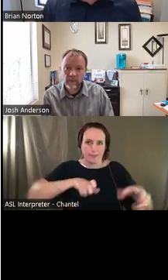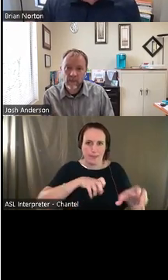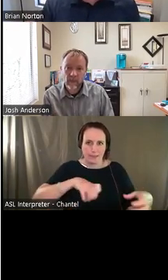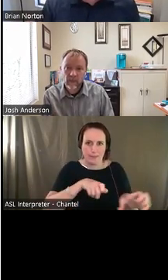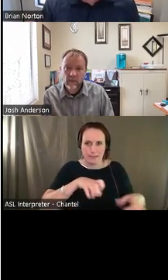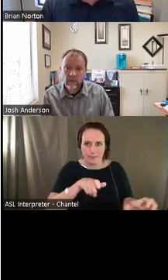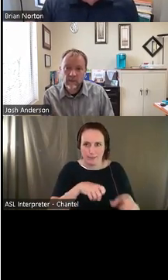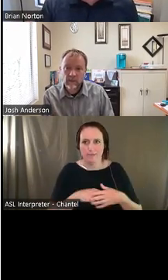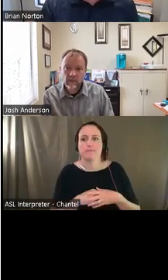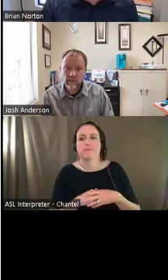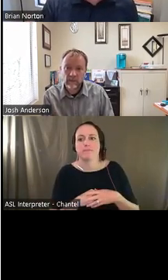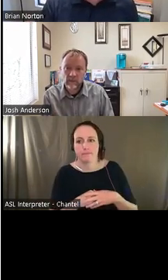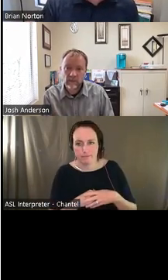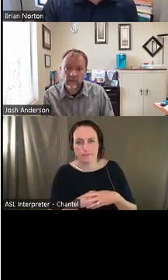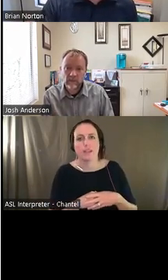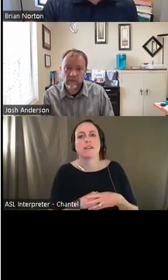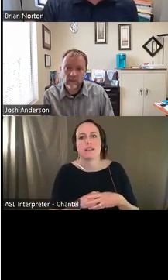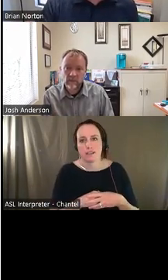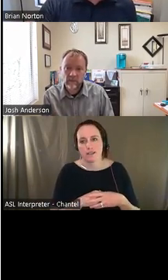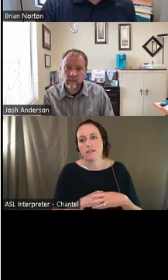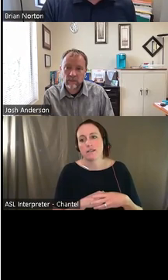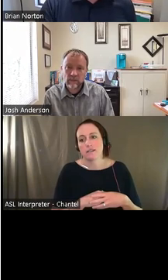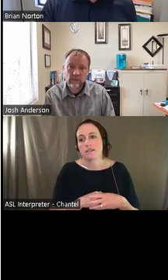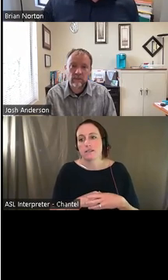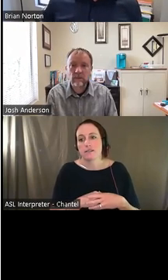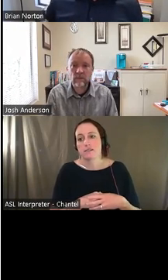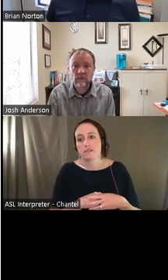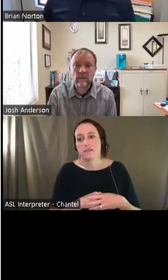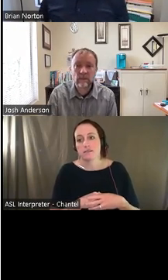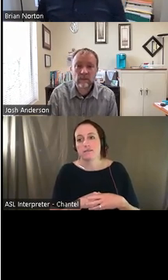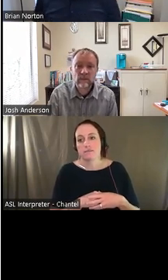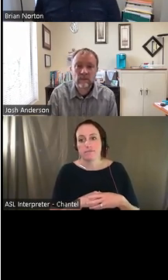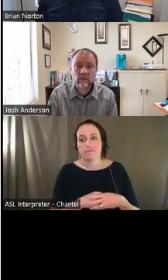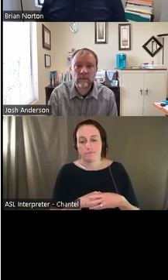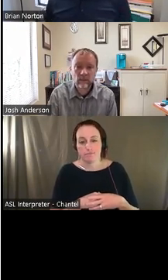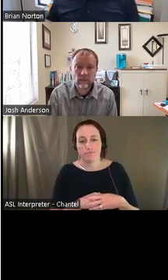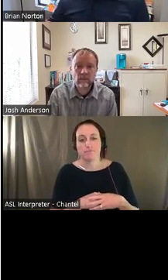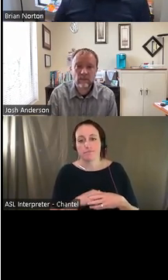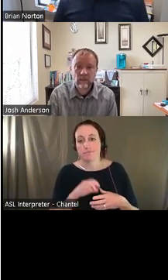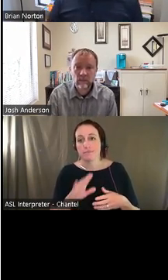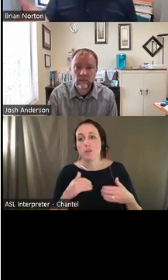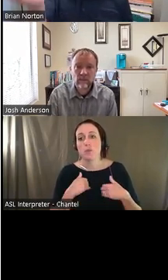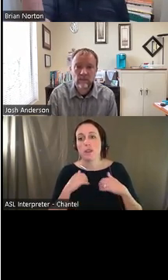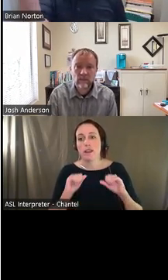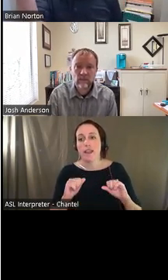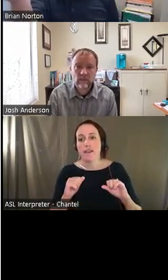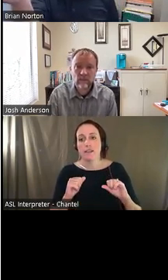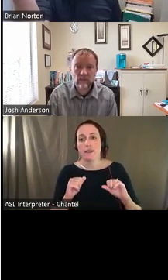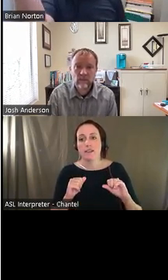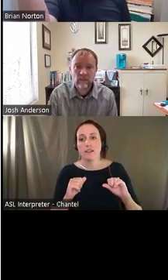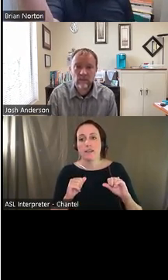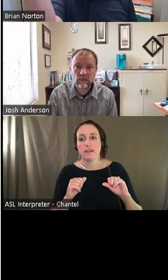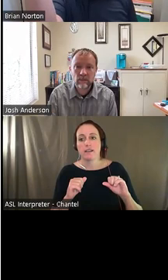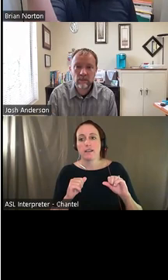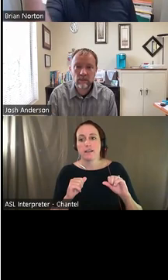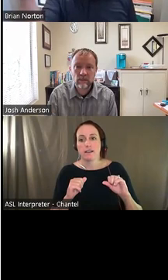that pill bottle up and into it. It'll grab onto that cap and then you can have it, you can help it turn that way as well. You can also have that mounted to the, the bottom of